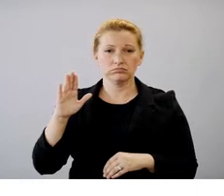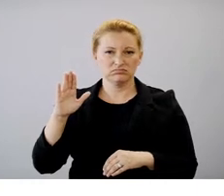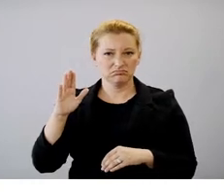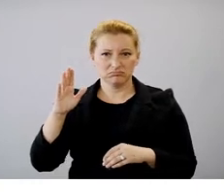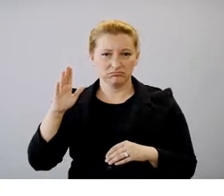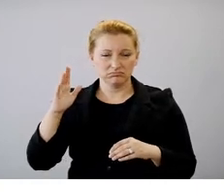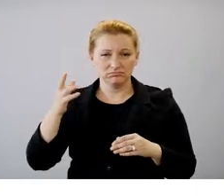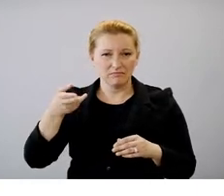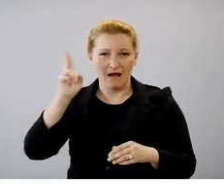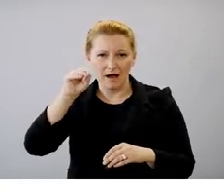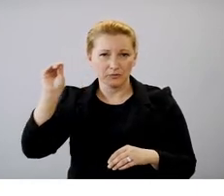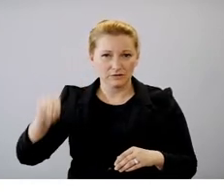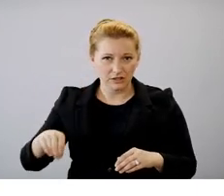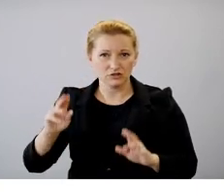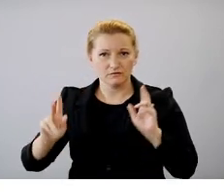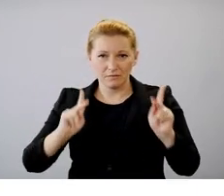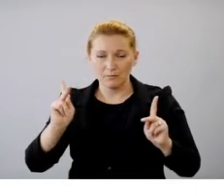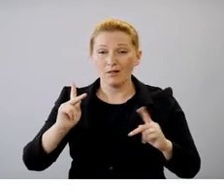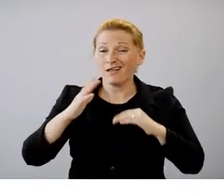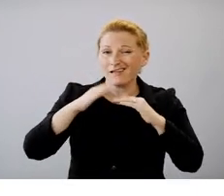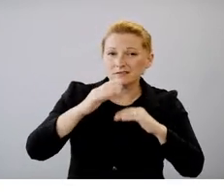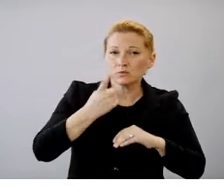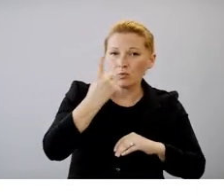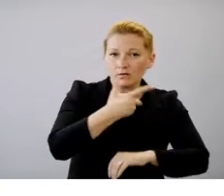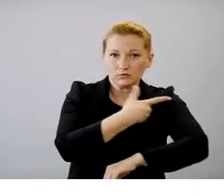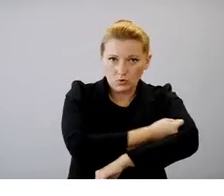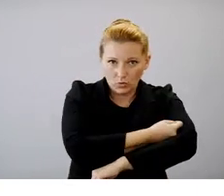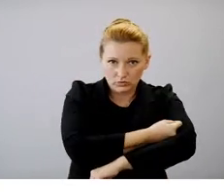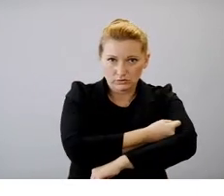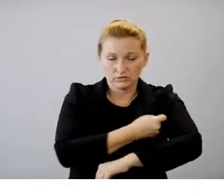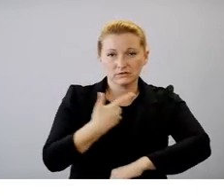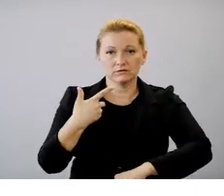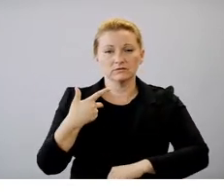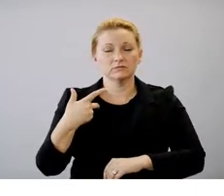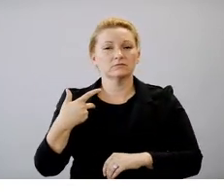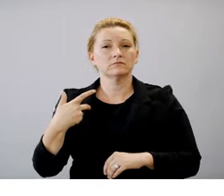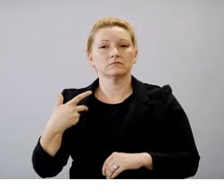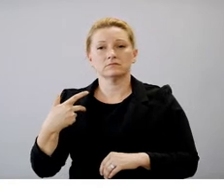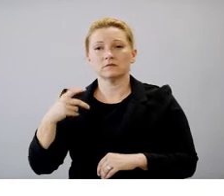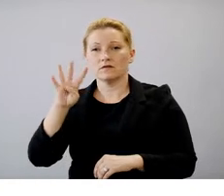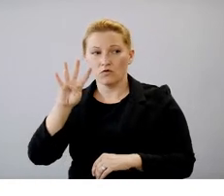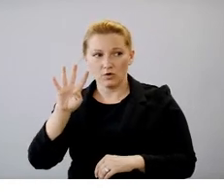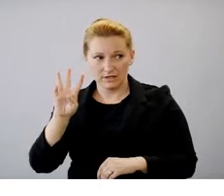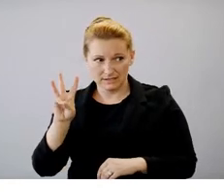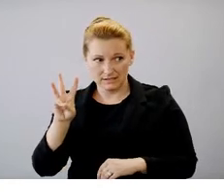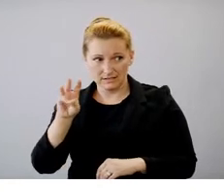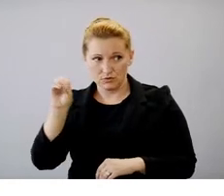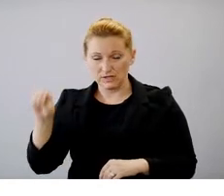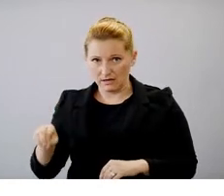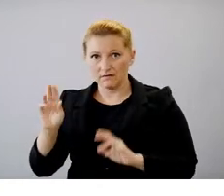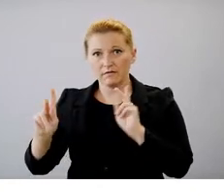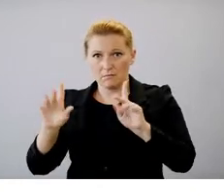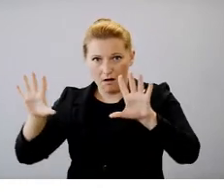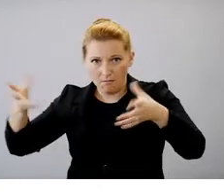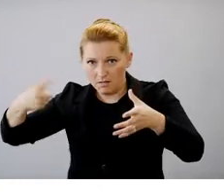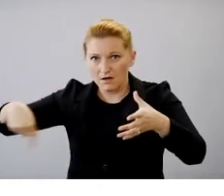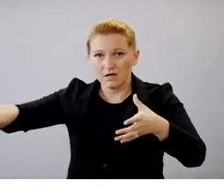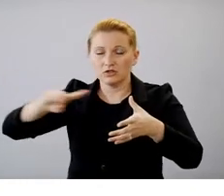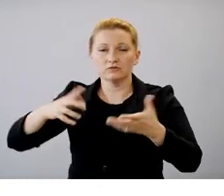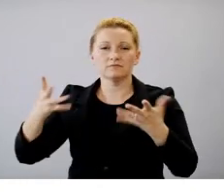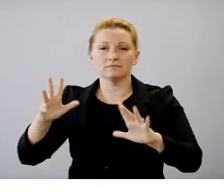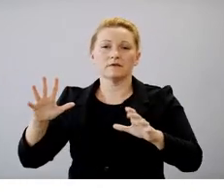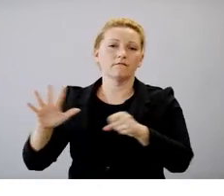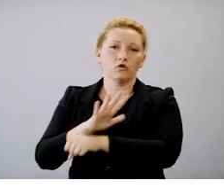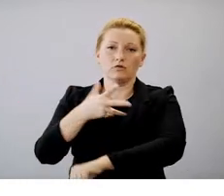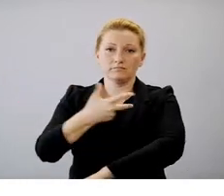at least one dose of vaccine vaccine. And 46 percent of the population has been fully vaccinated. When you look at the percentage of